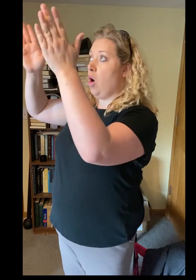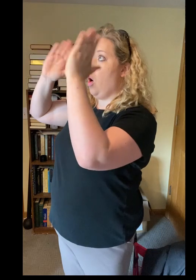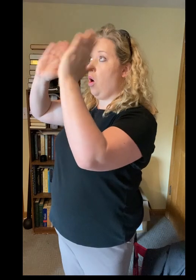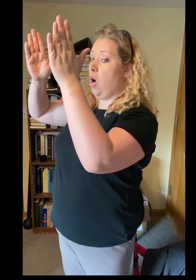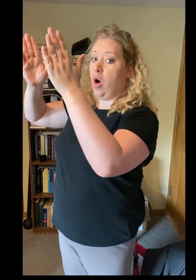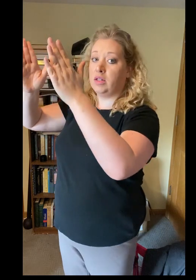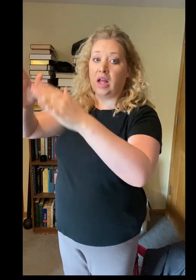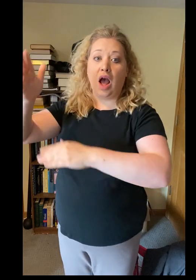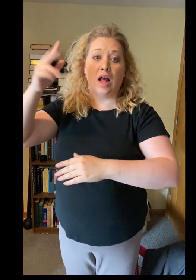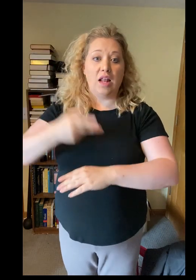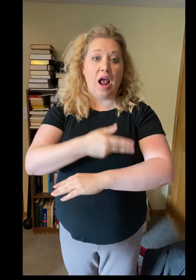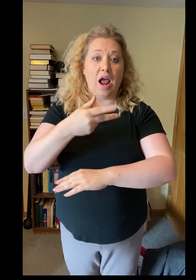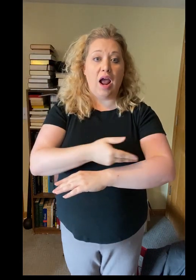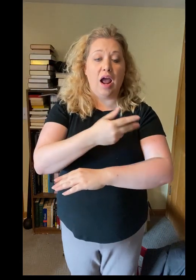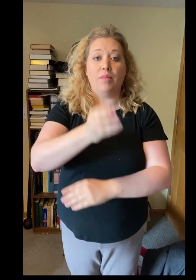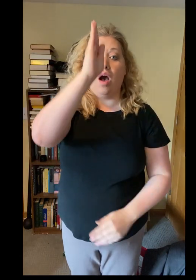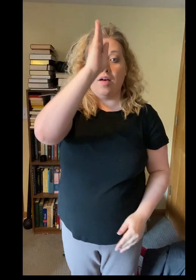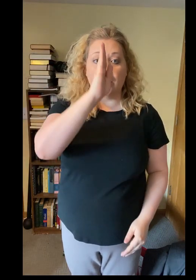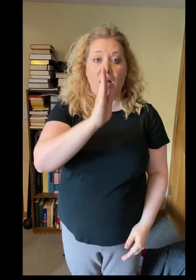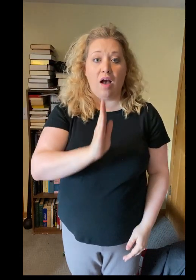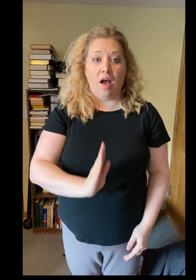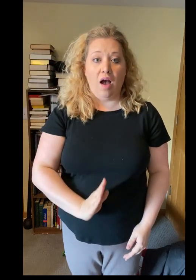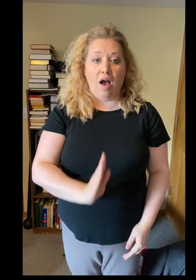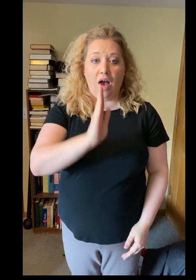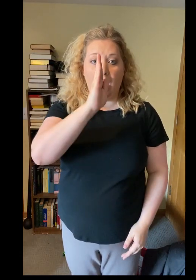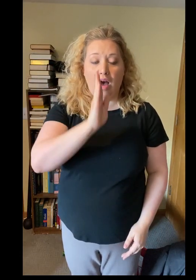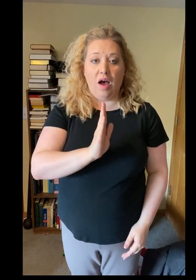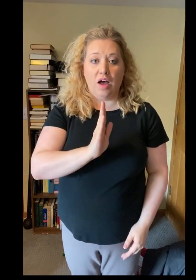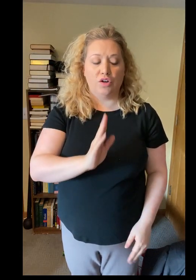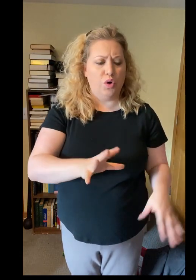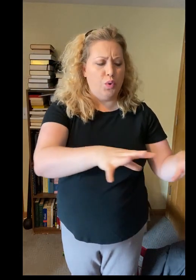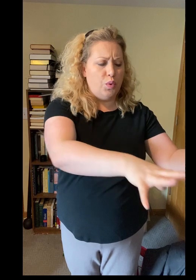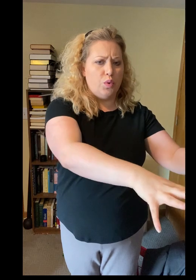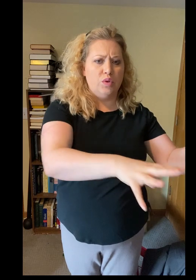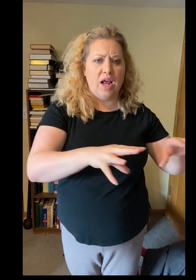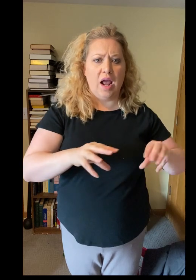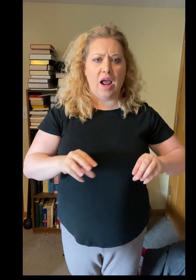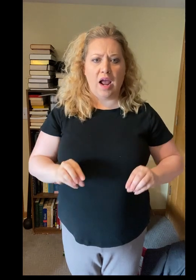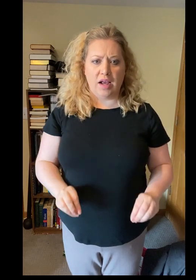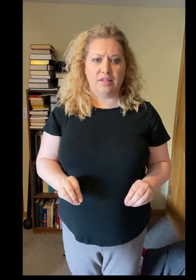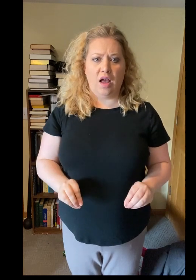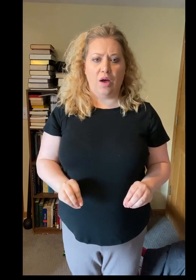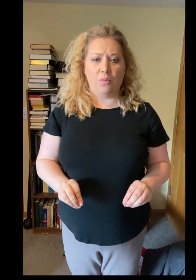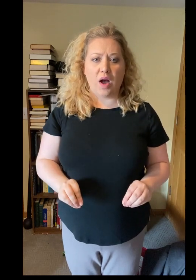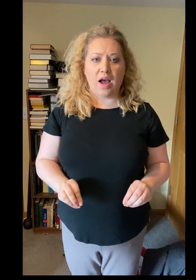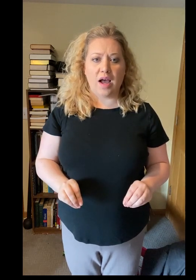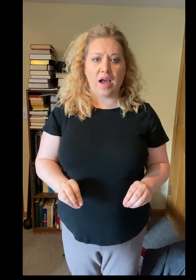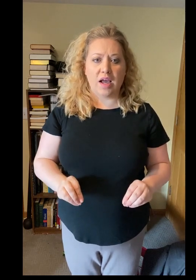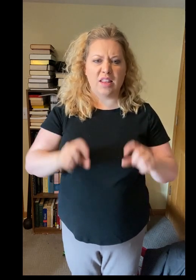Behold the Lamb of God, who takes